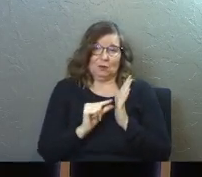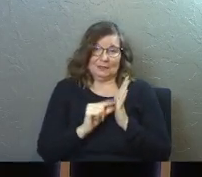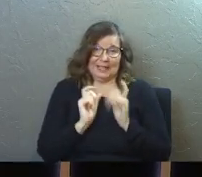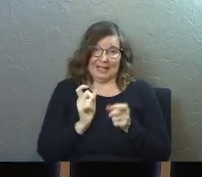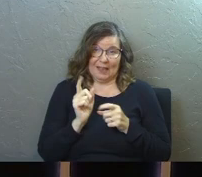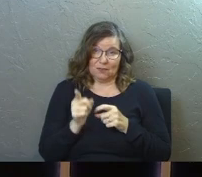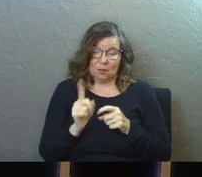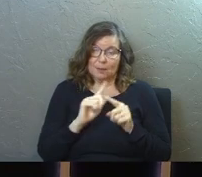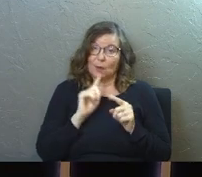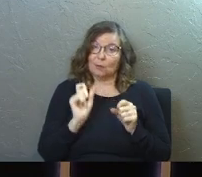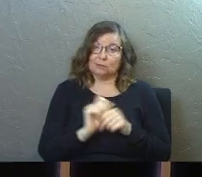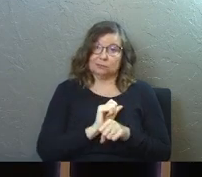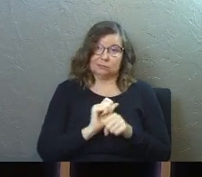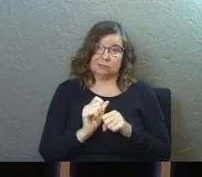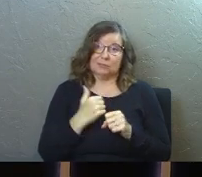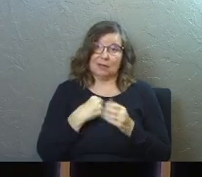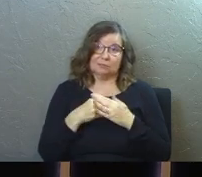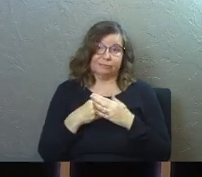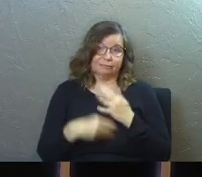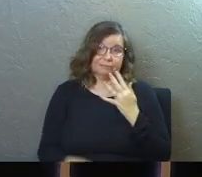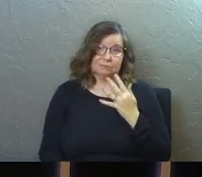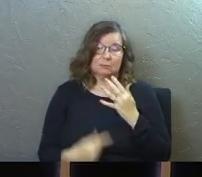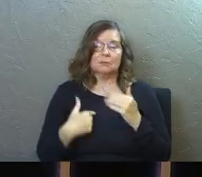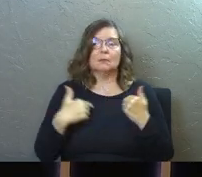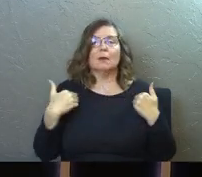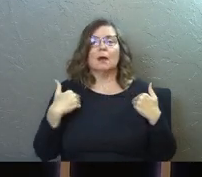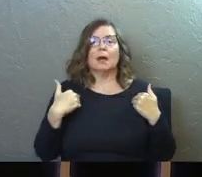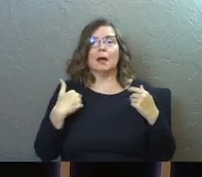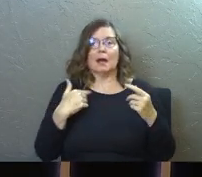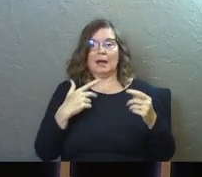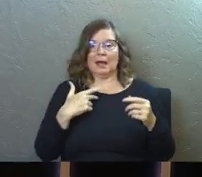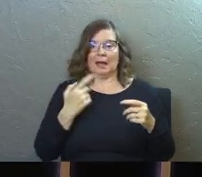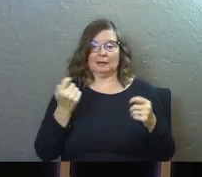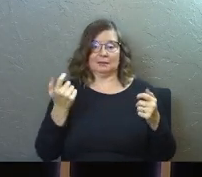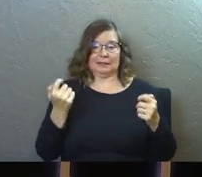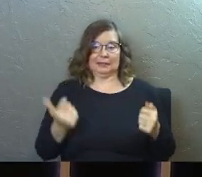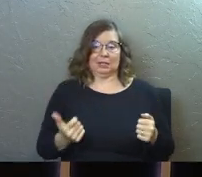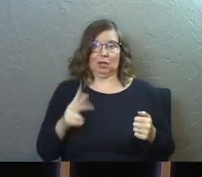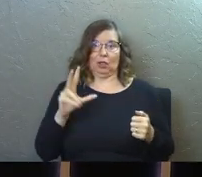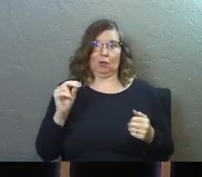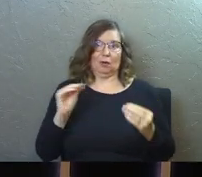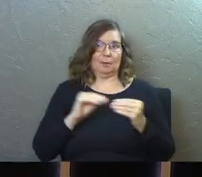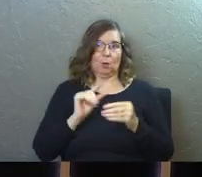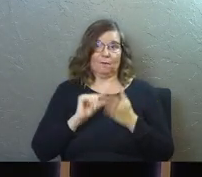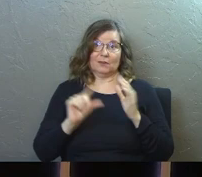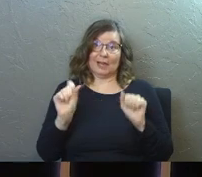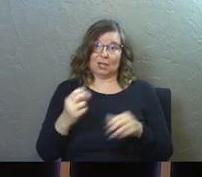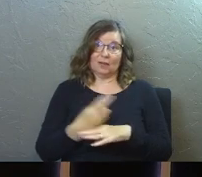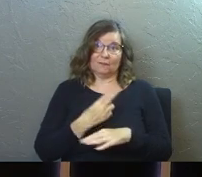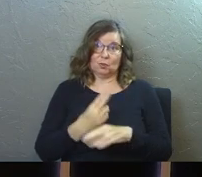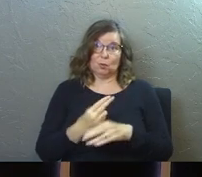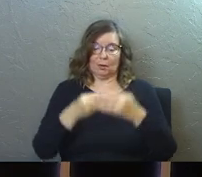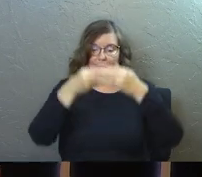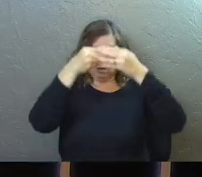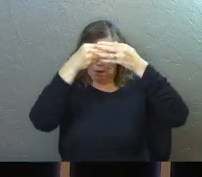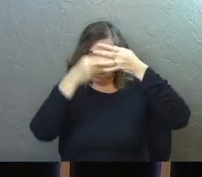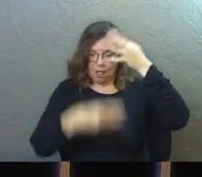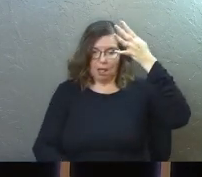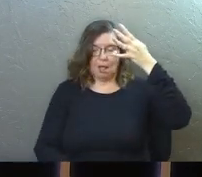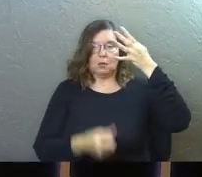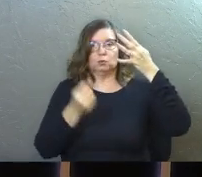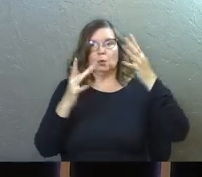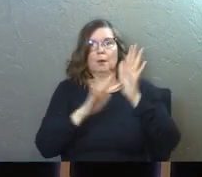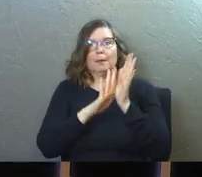you. For the verses I just gave you, I edited out 30 verses because there's so much Bible